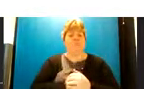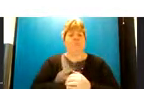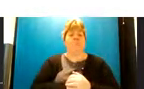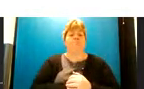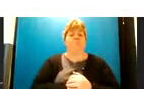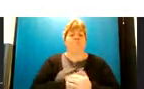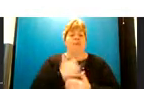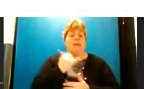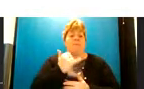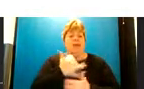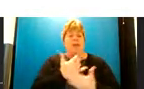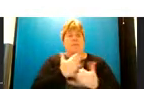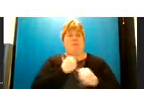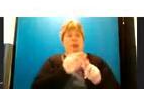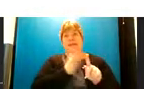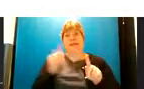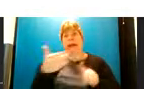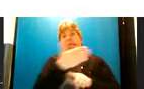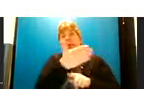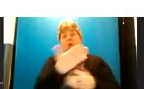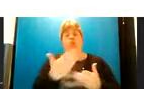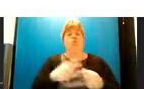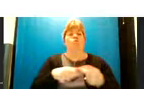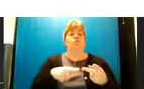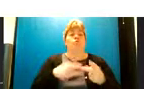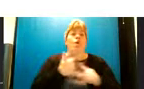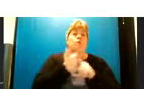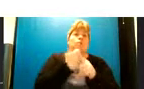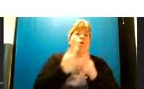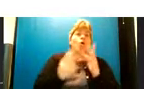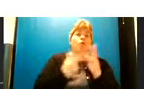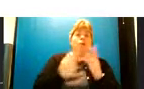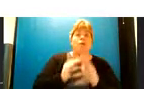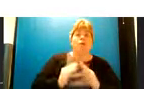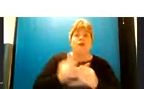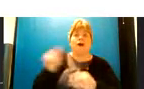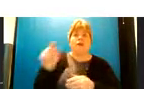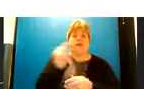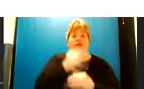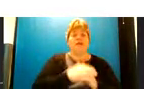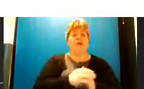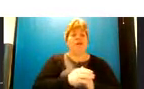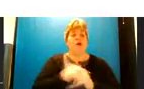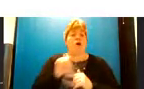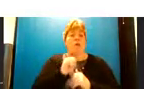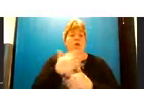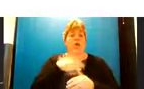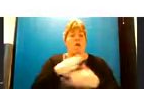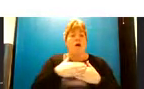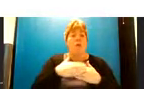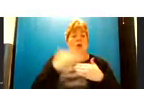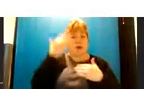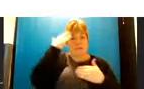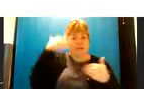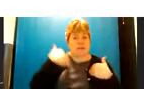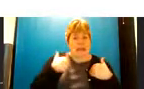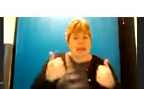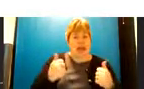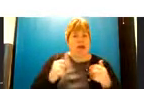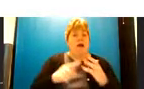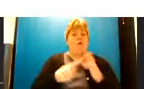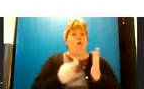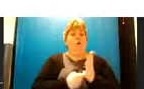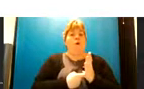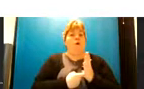and they might receive some signposting and support to other services whether they be mental health or more general services um in the community